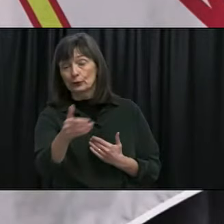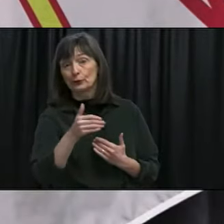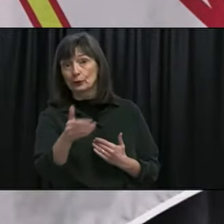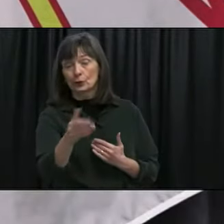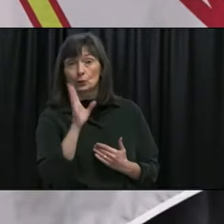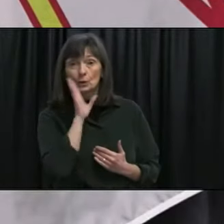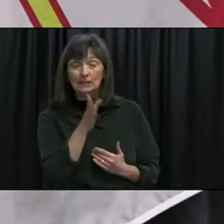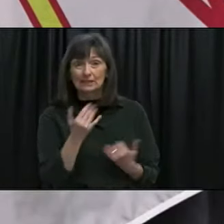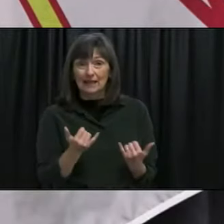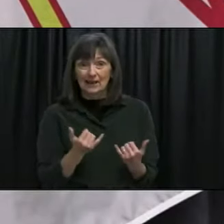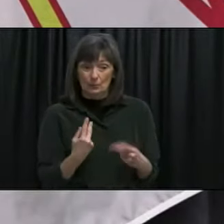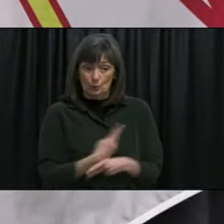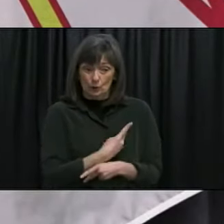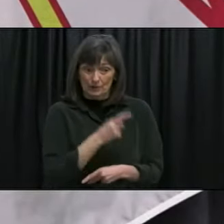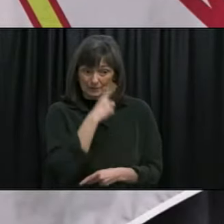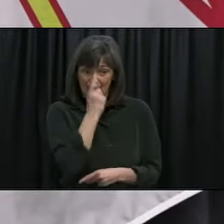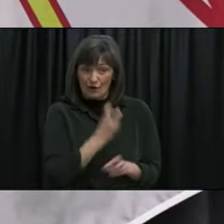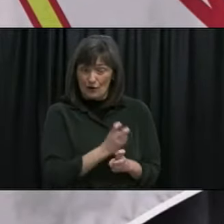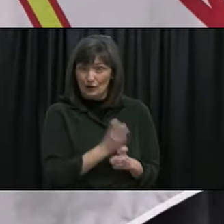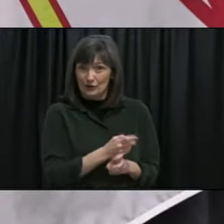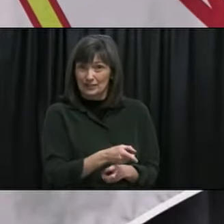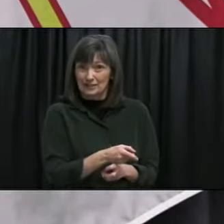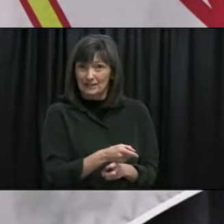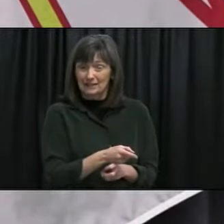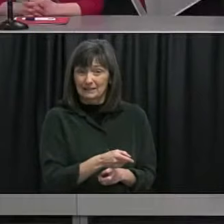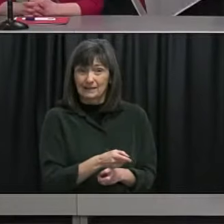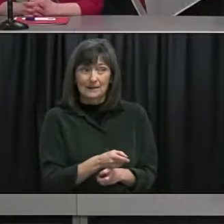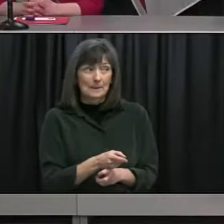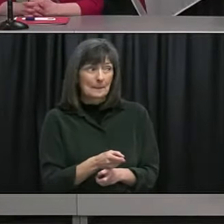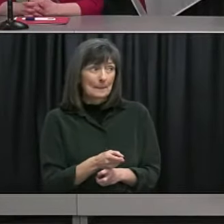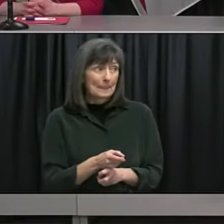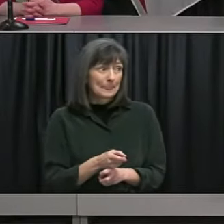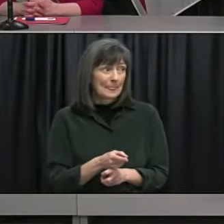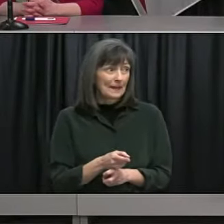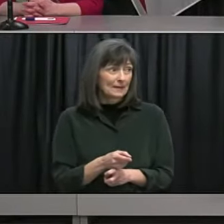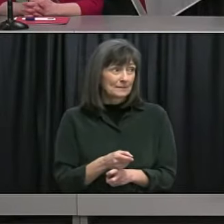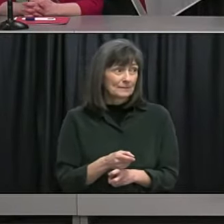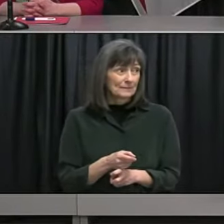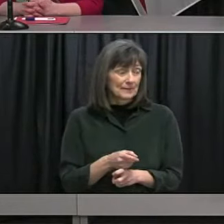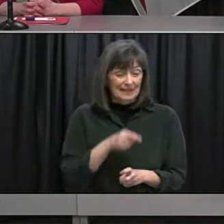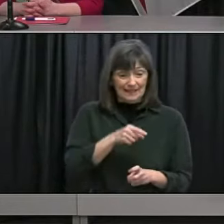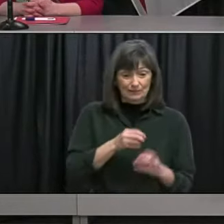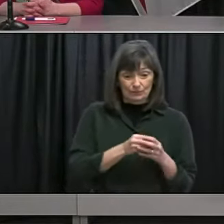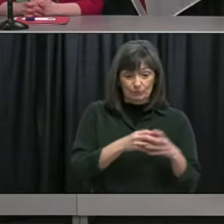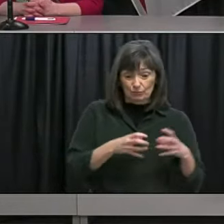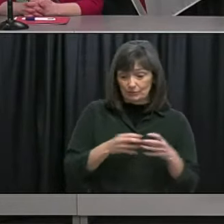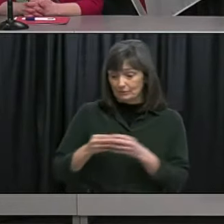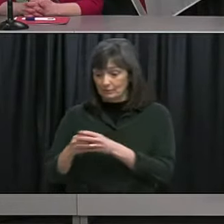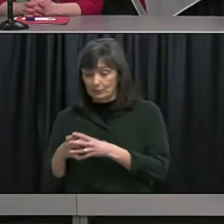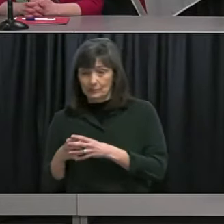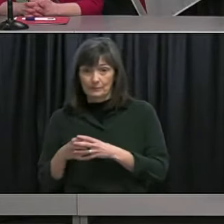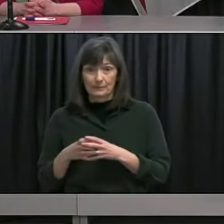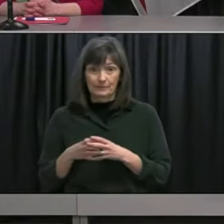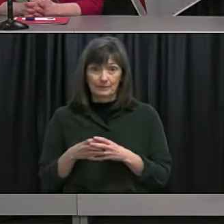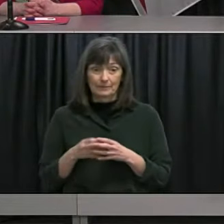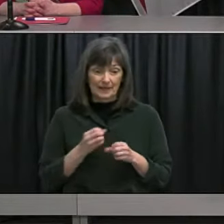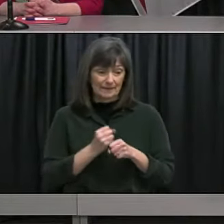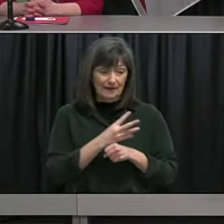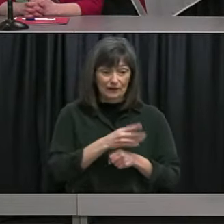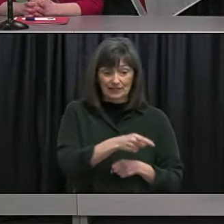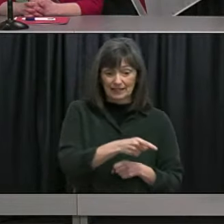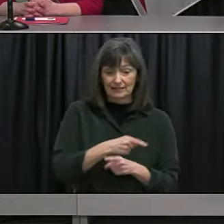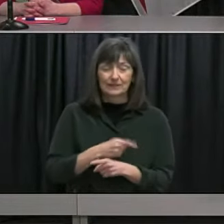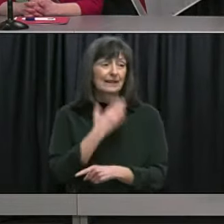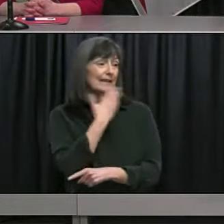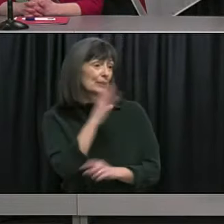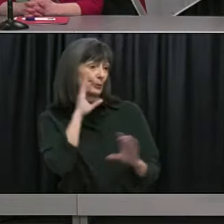moving forward but I think it speaks to the black swan this event as a super cluster and variant outbreak yeah not